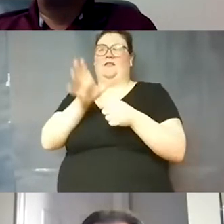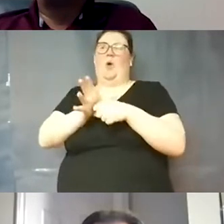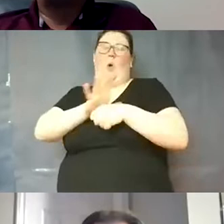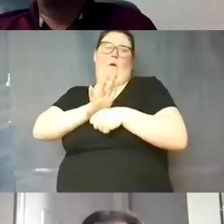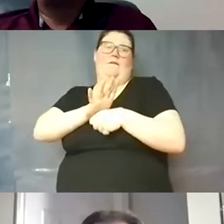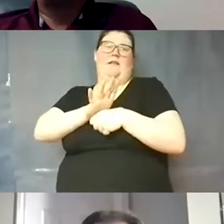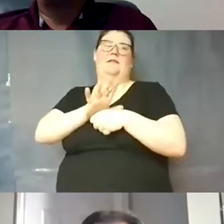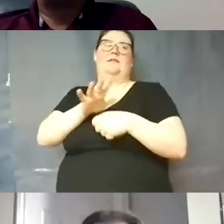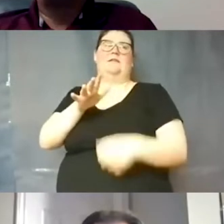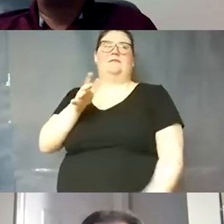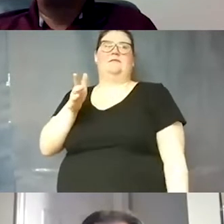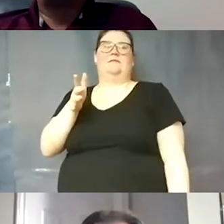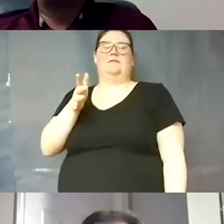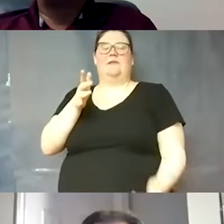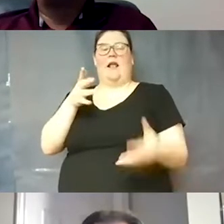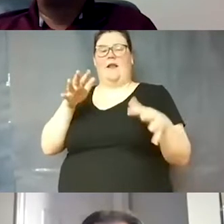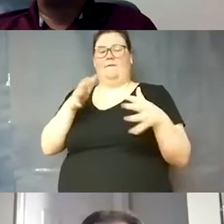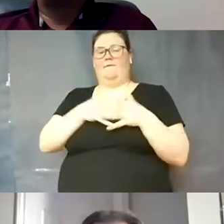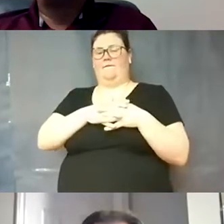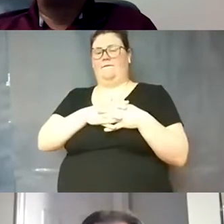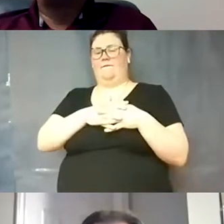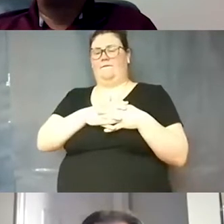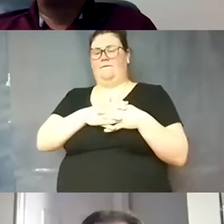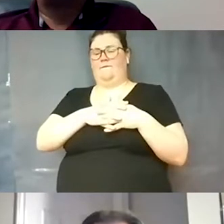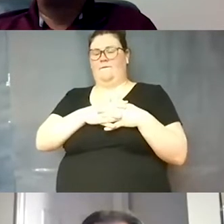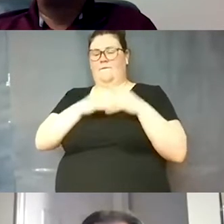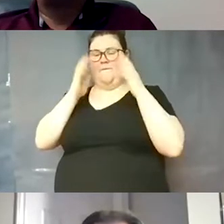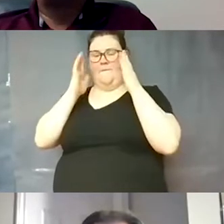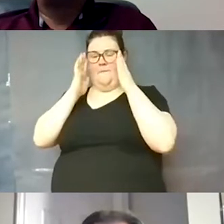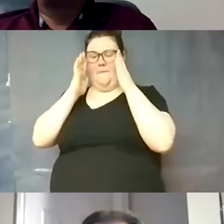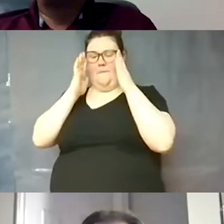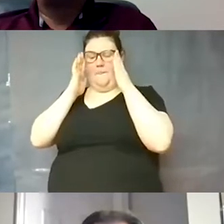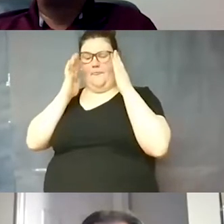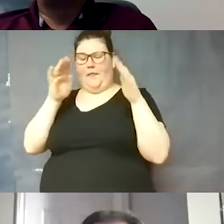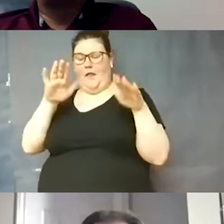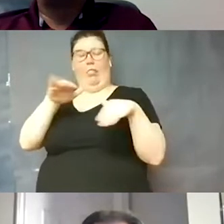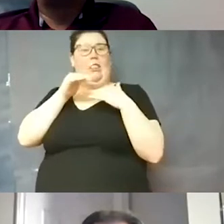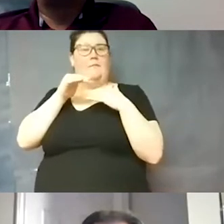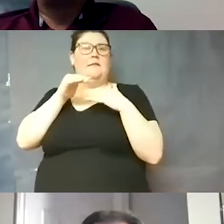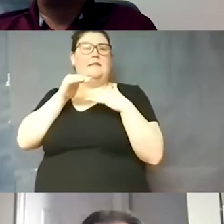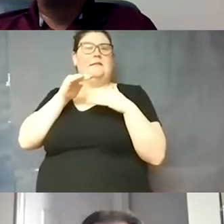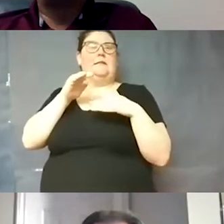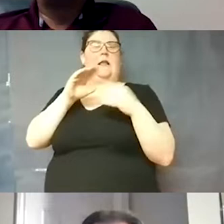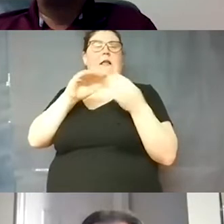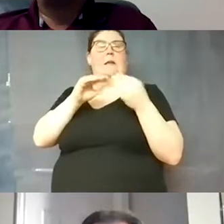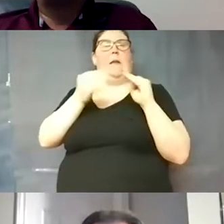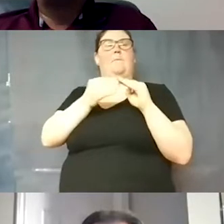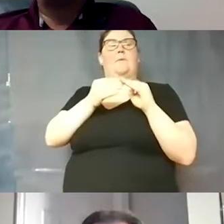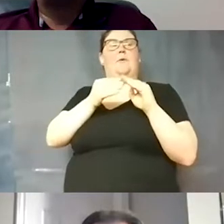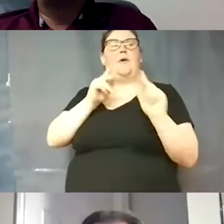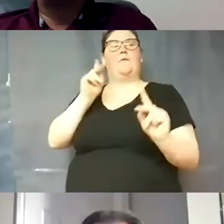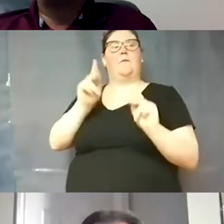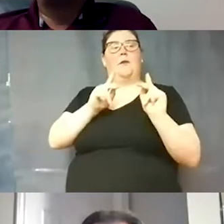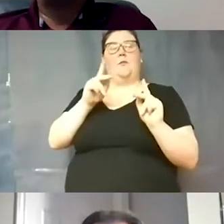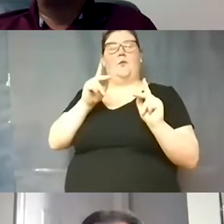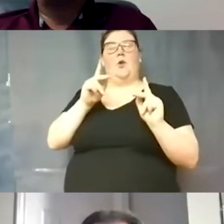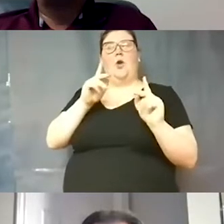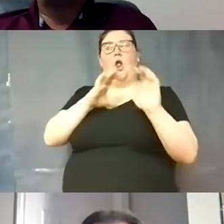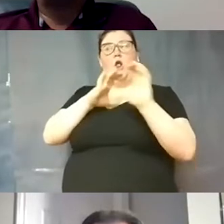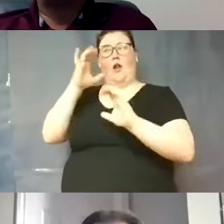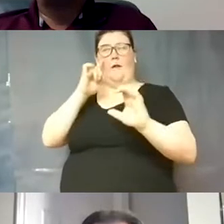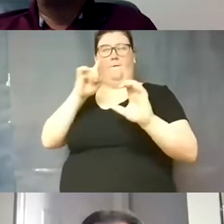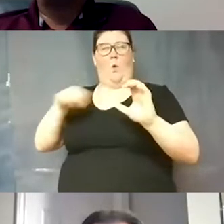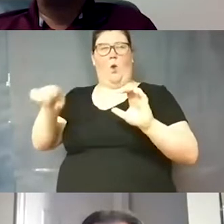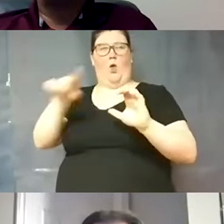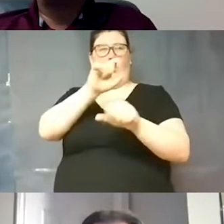you know kind of you know restricted us on the number of people who are looking for those positions